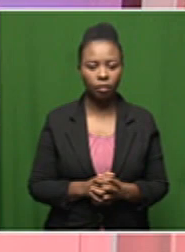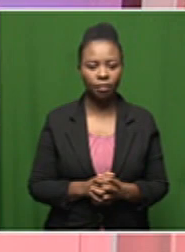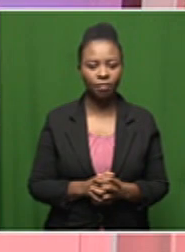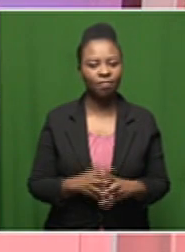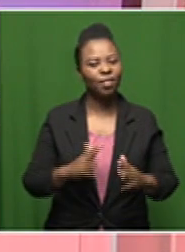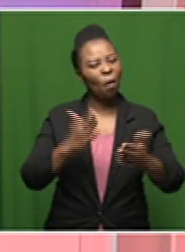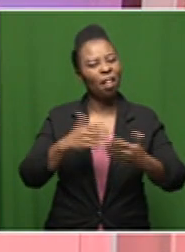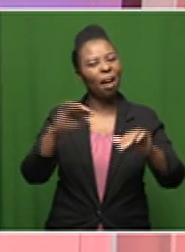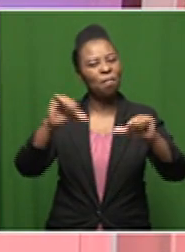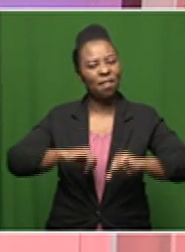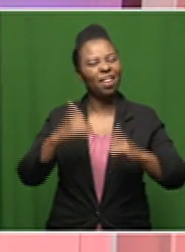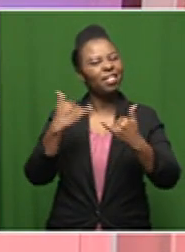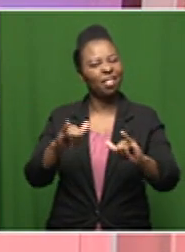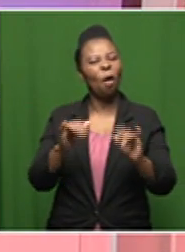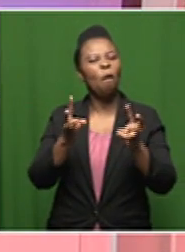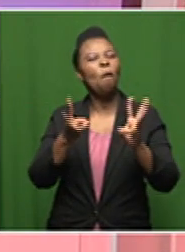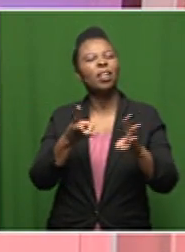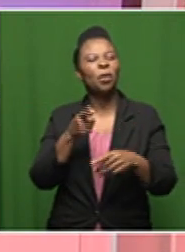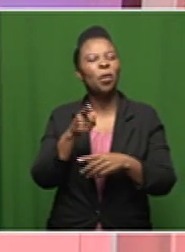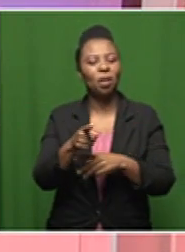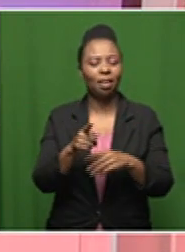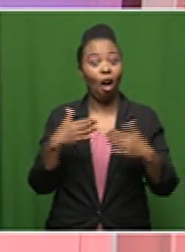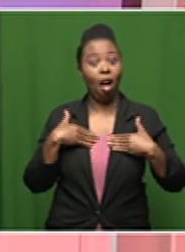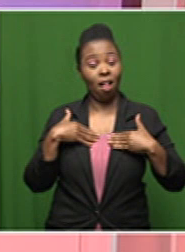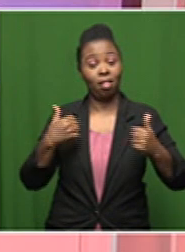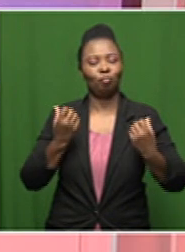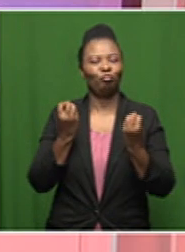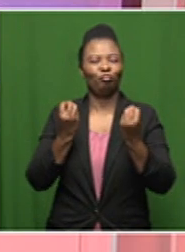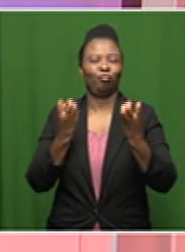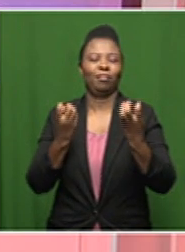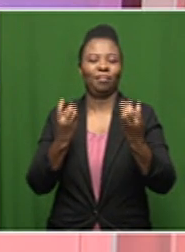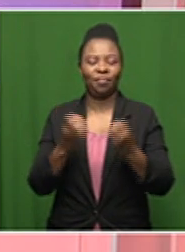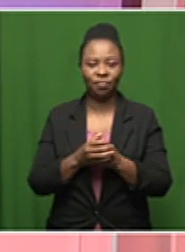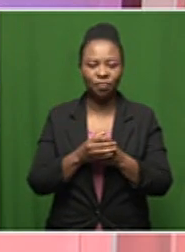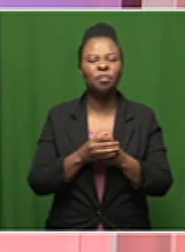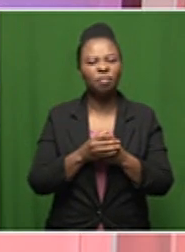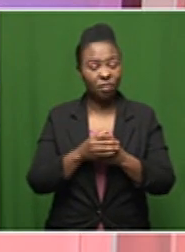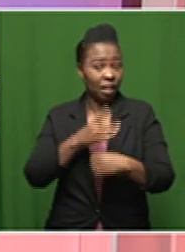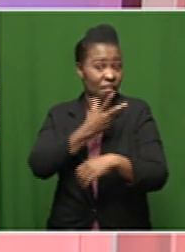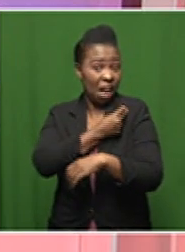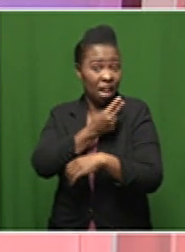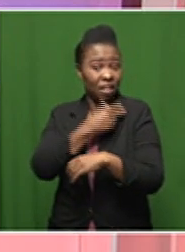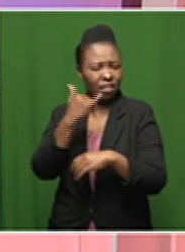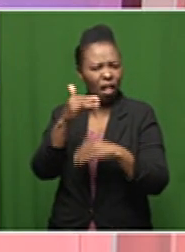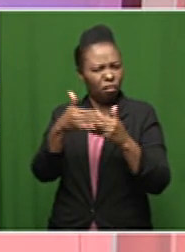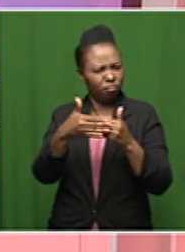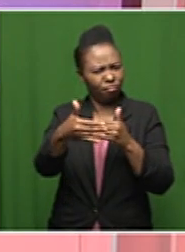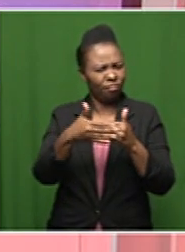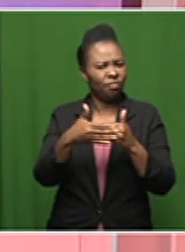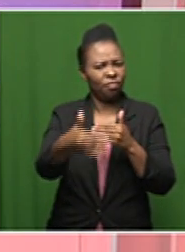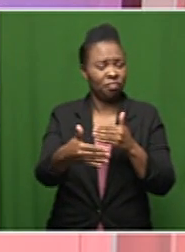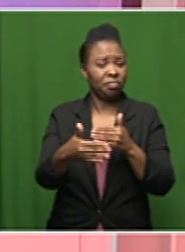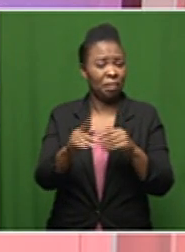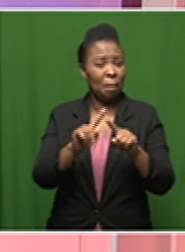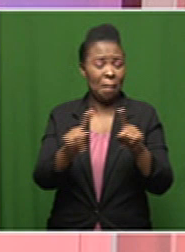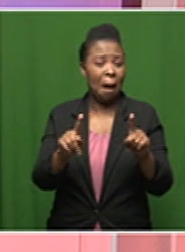welcome back you're still watching health talk yeah you know that the vaccines are on the way but there's still quite a way away for most